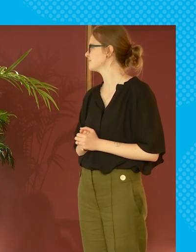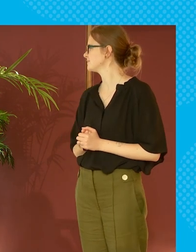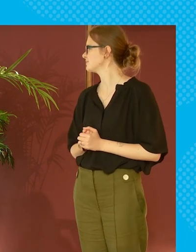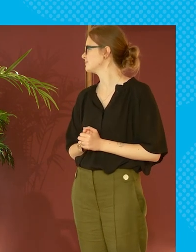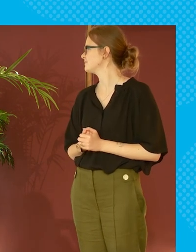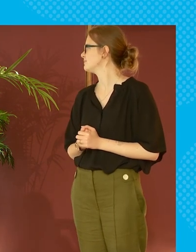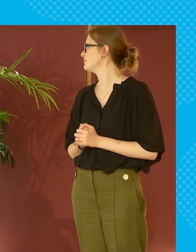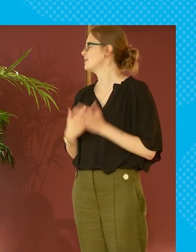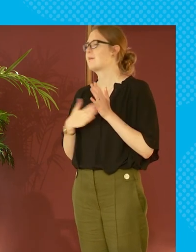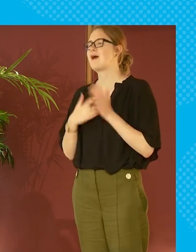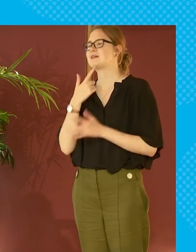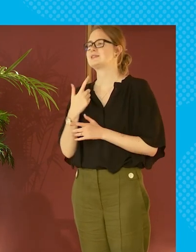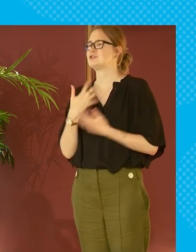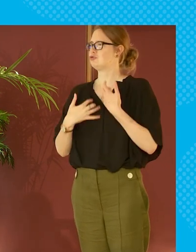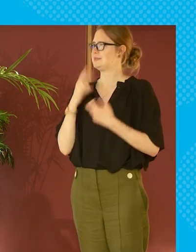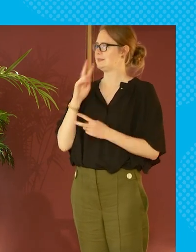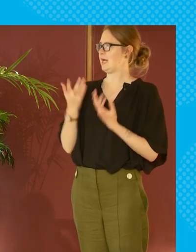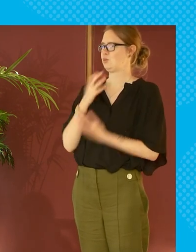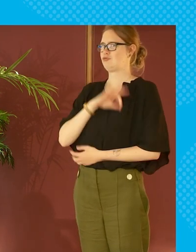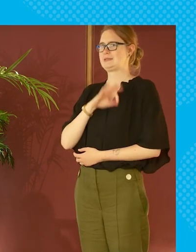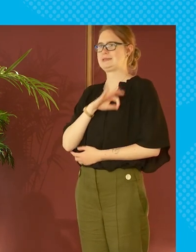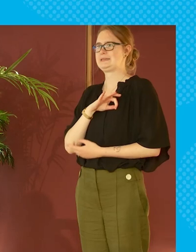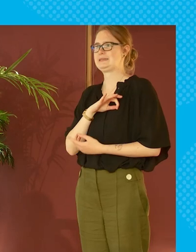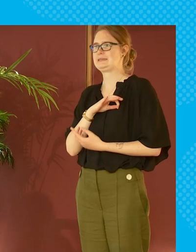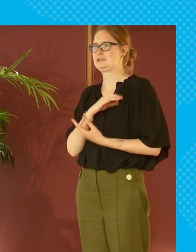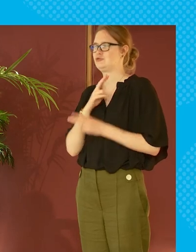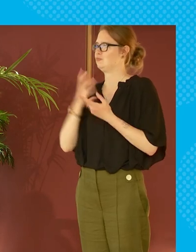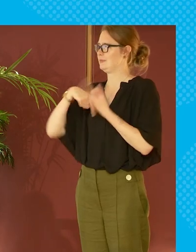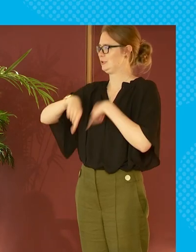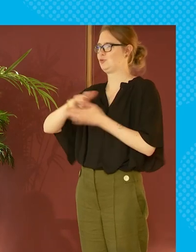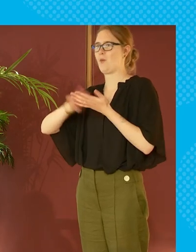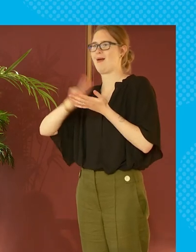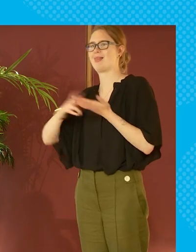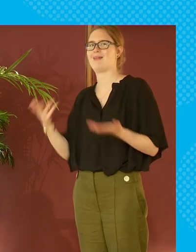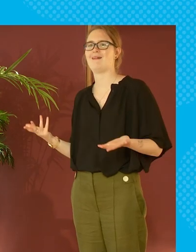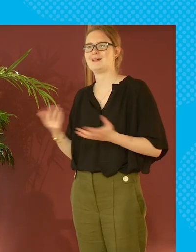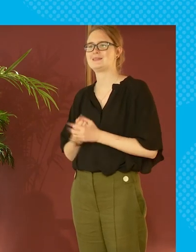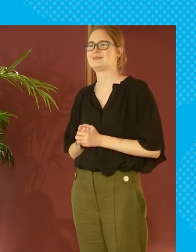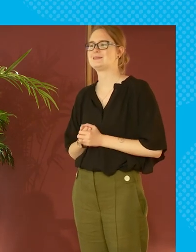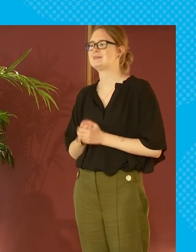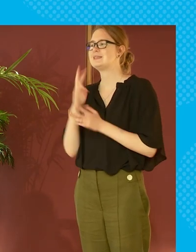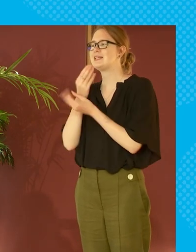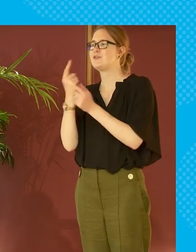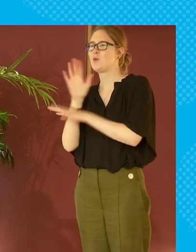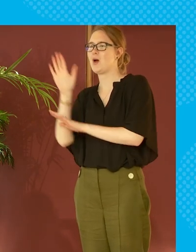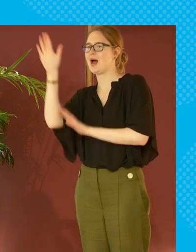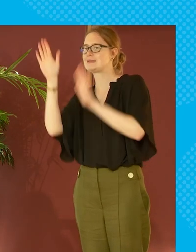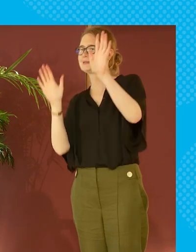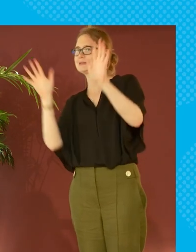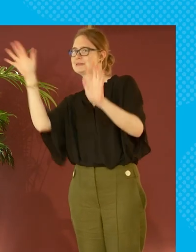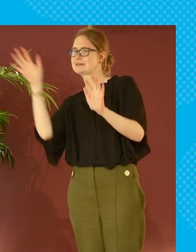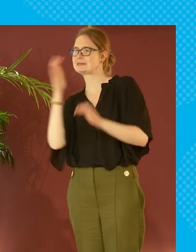really really interesting to see what we take for granted as just normalized here i see a